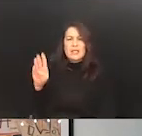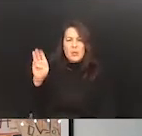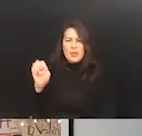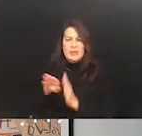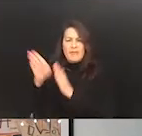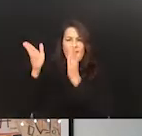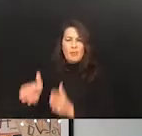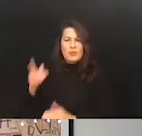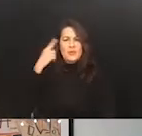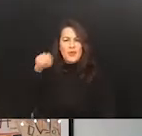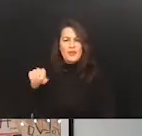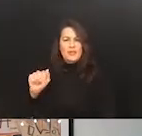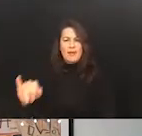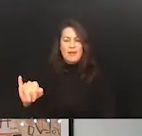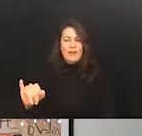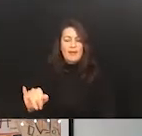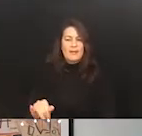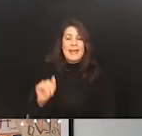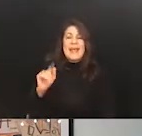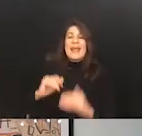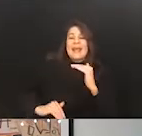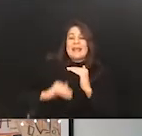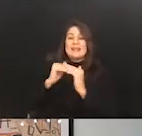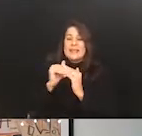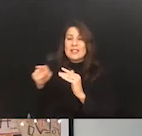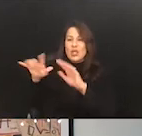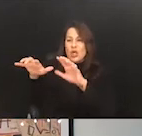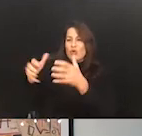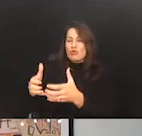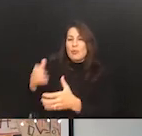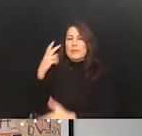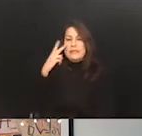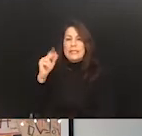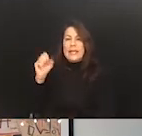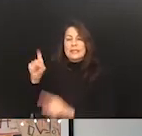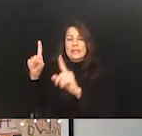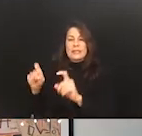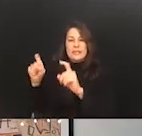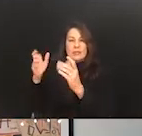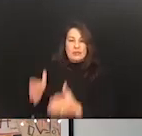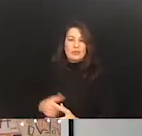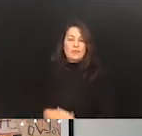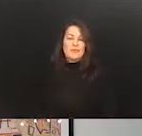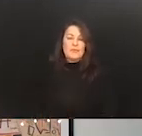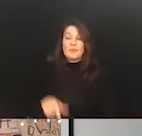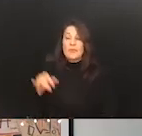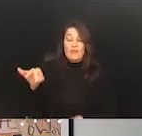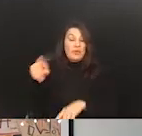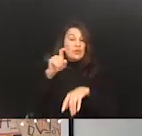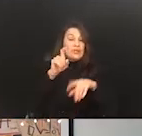very least need to be one of the groups that are seen as testers. And so if you're testing on a group of employees